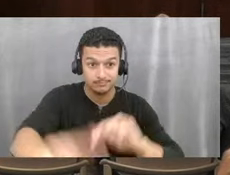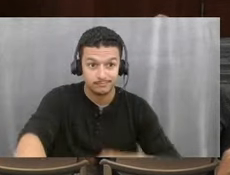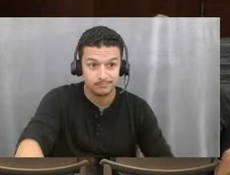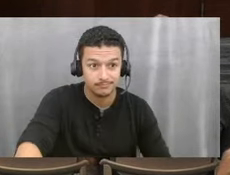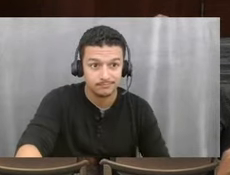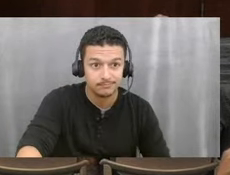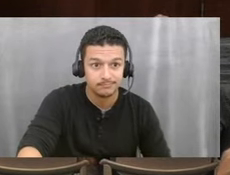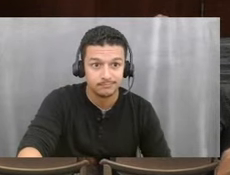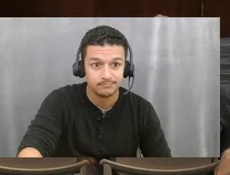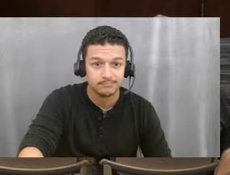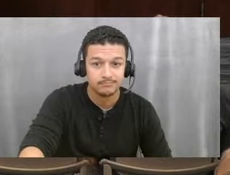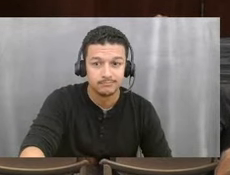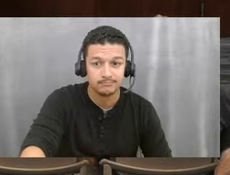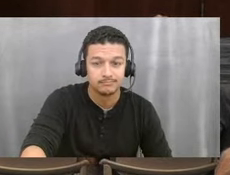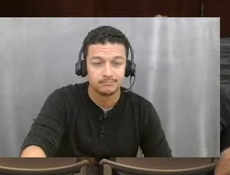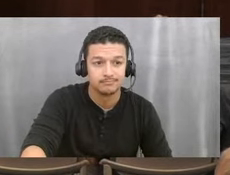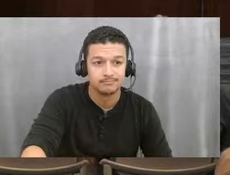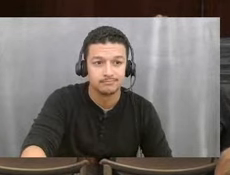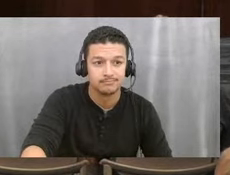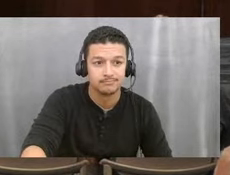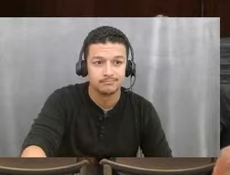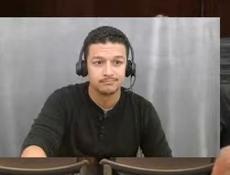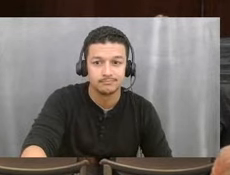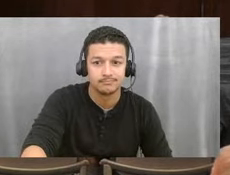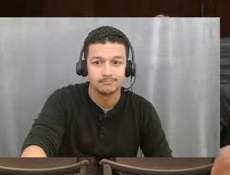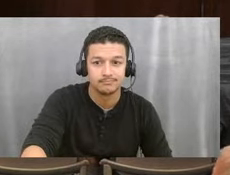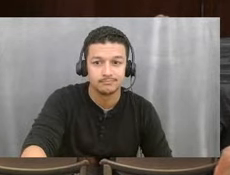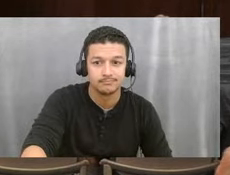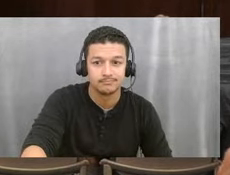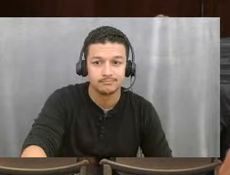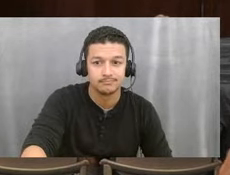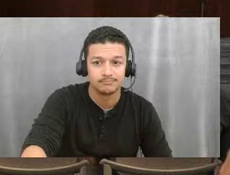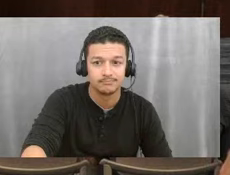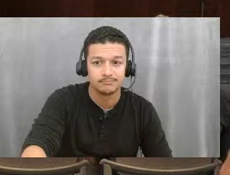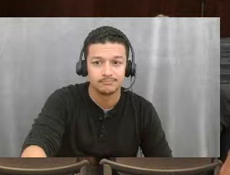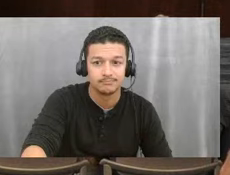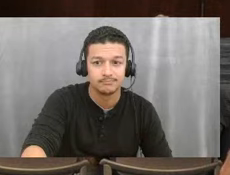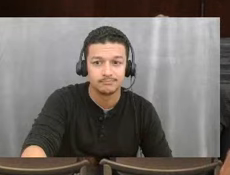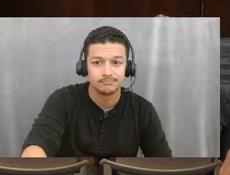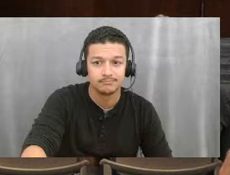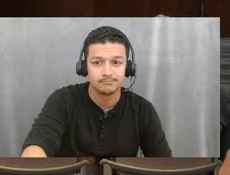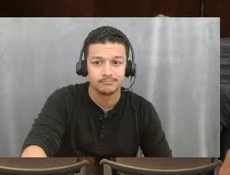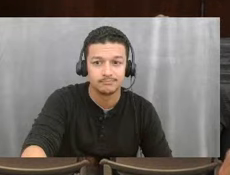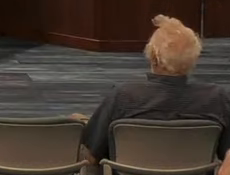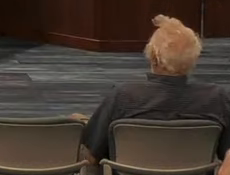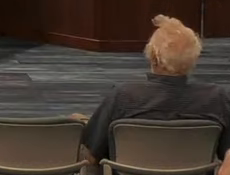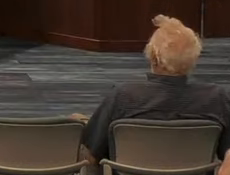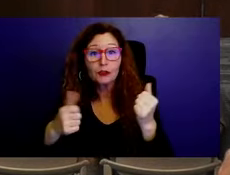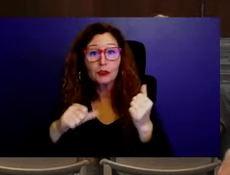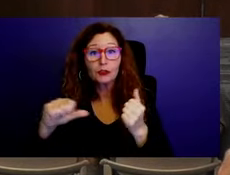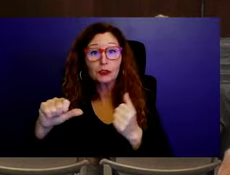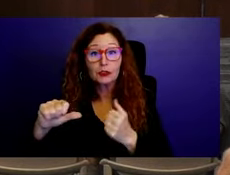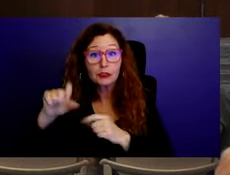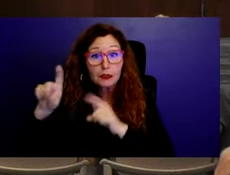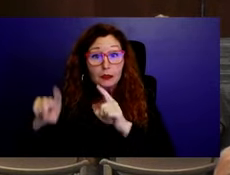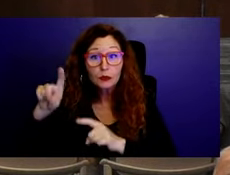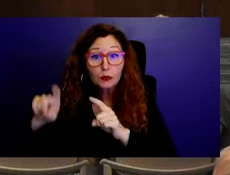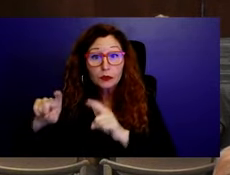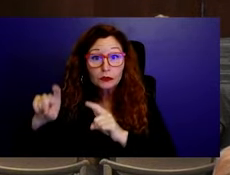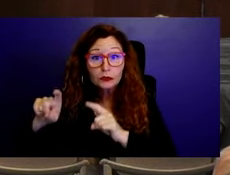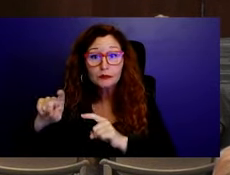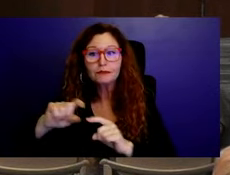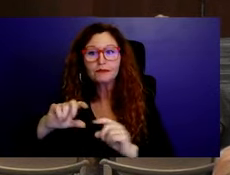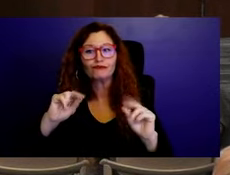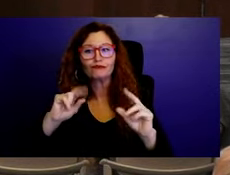I'm going to turn out a vice mayor. questions for Ms. Whitfield? No. Thank you for the presentation, Ms. Whitfield. Commissioner Cruz?